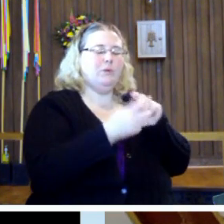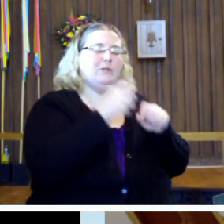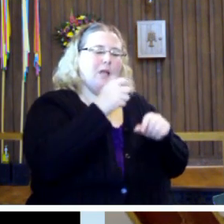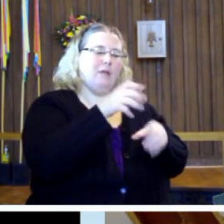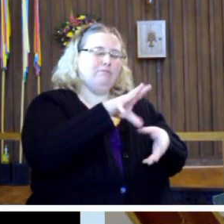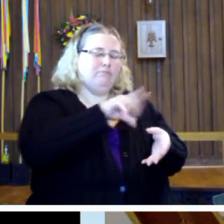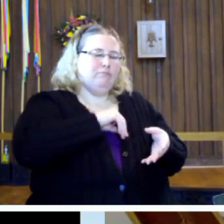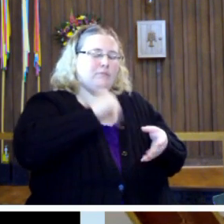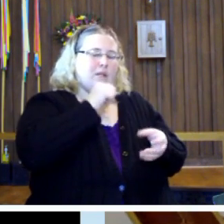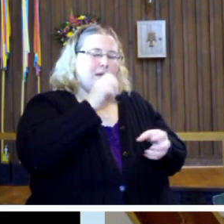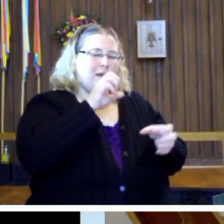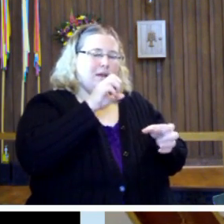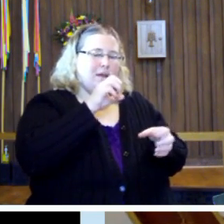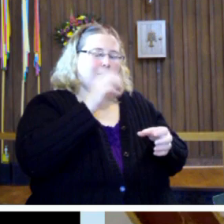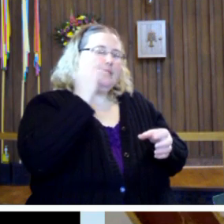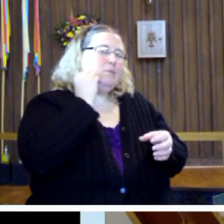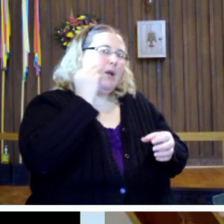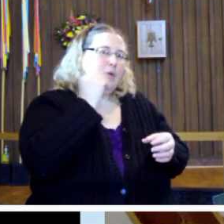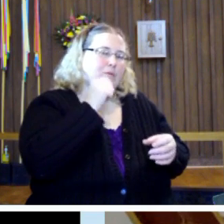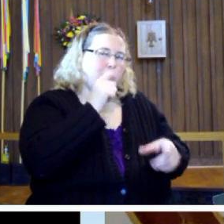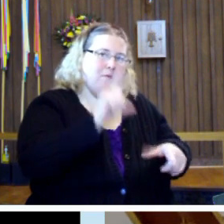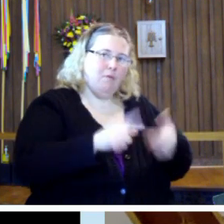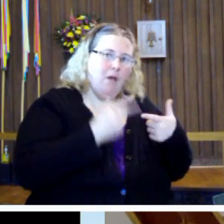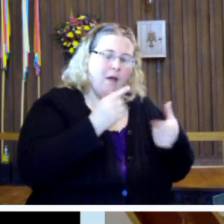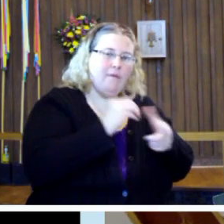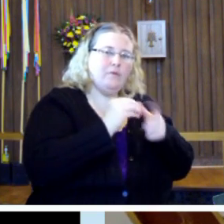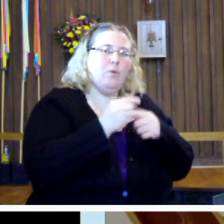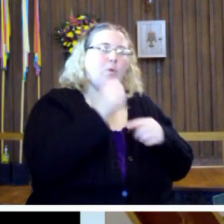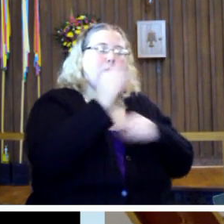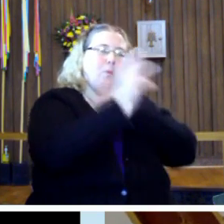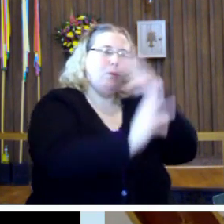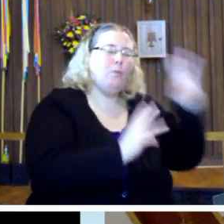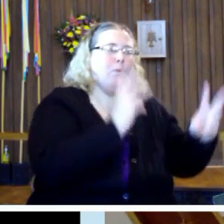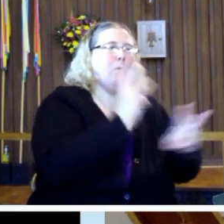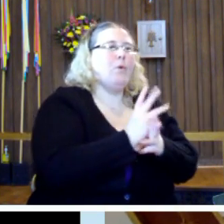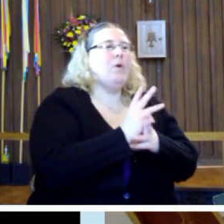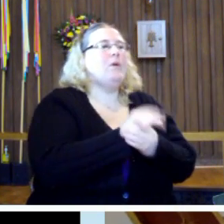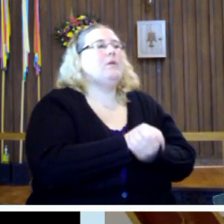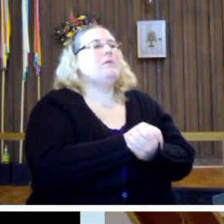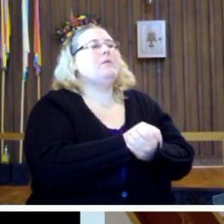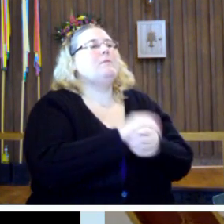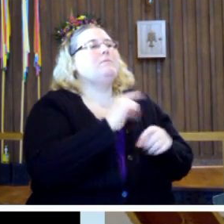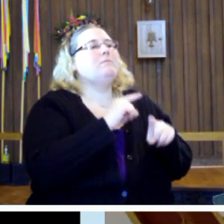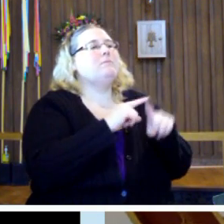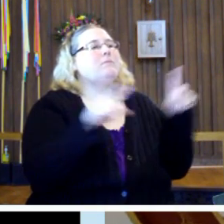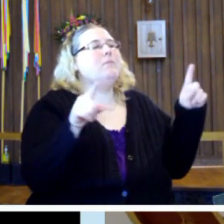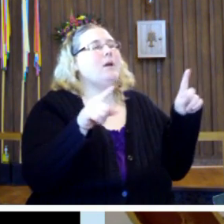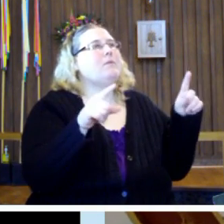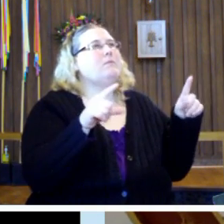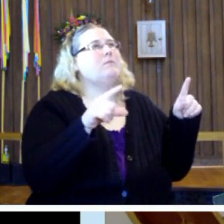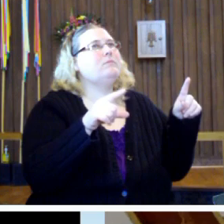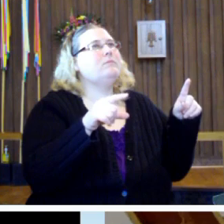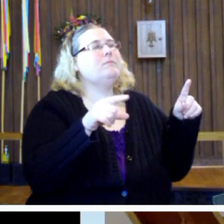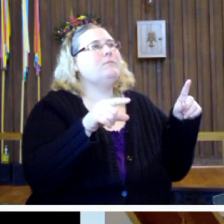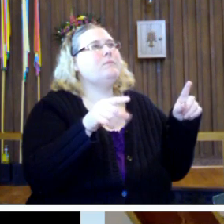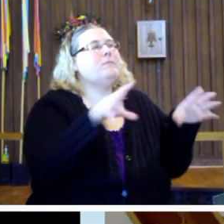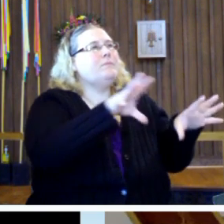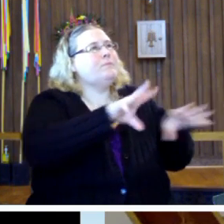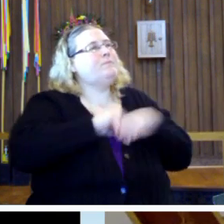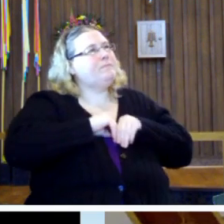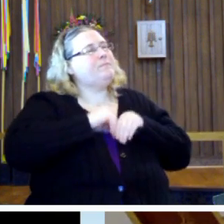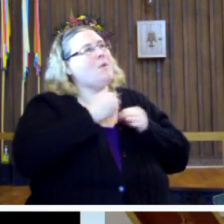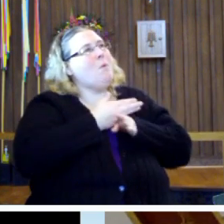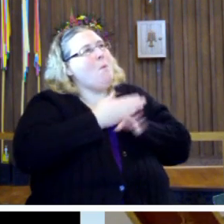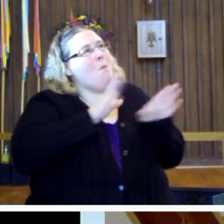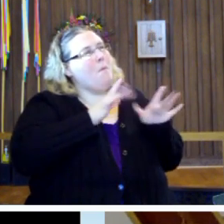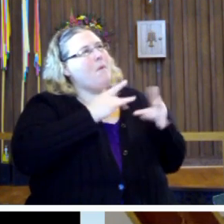take in the events of our lives or the events of the world, but we take it in, we open